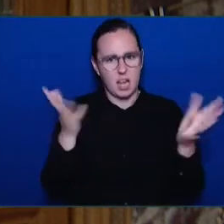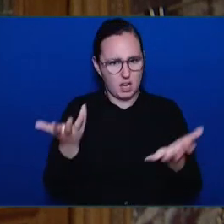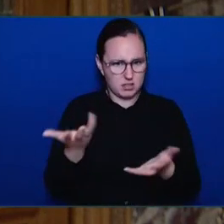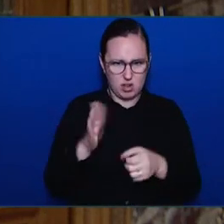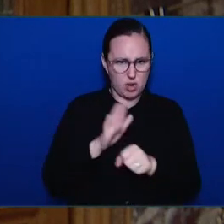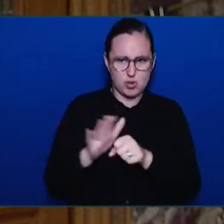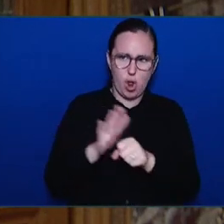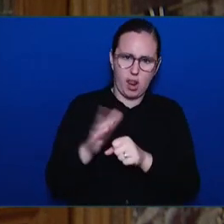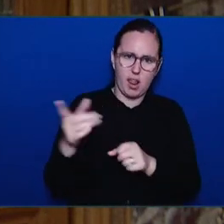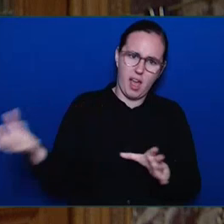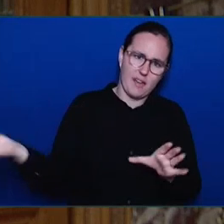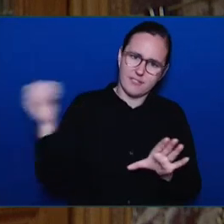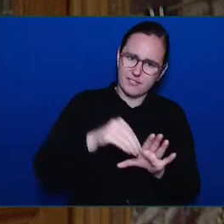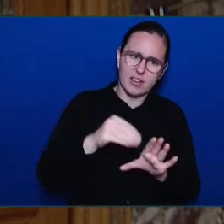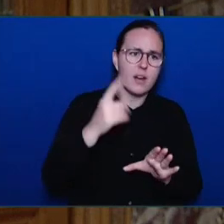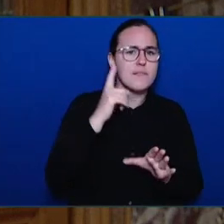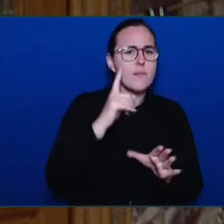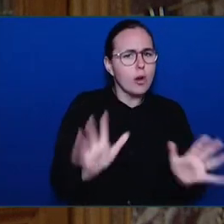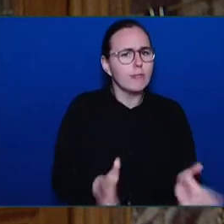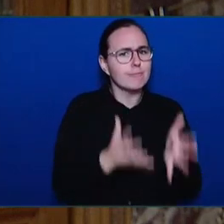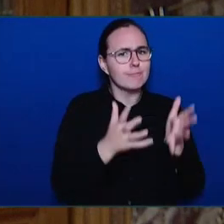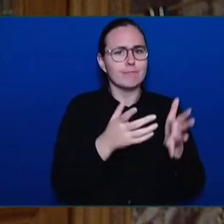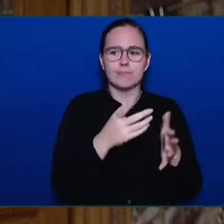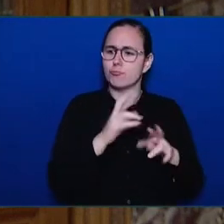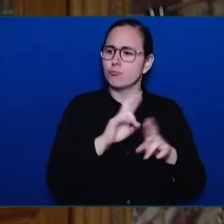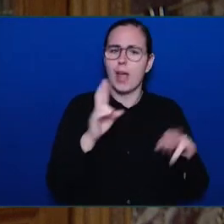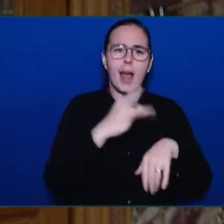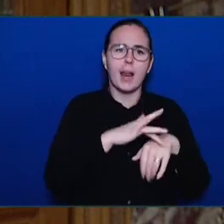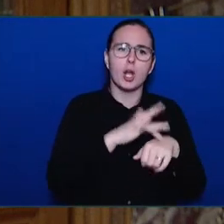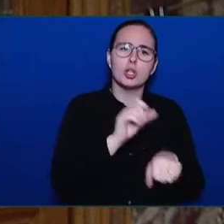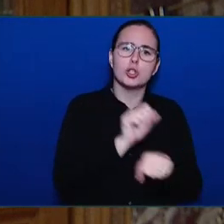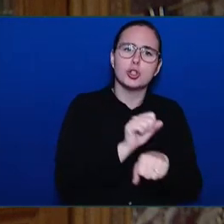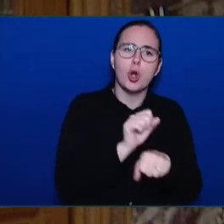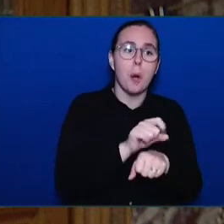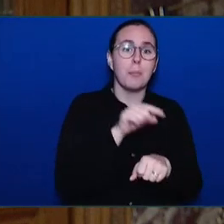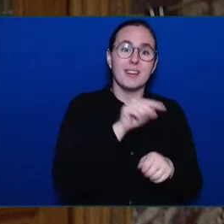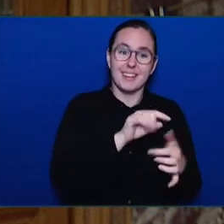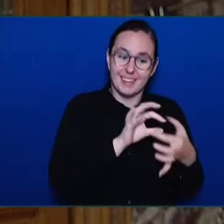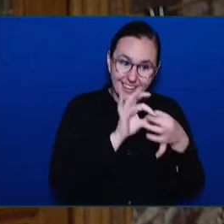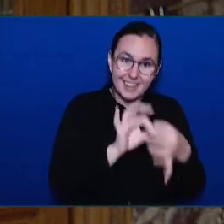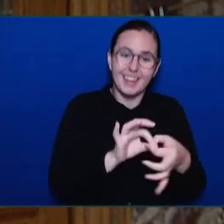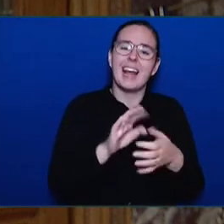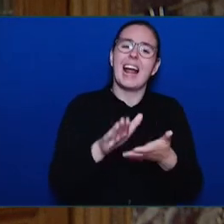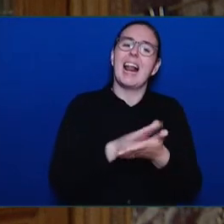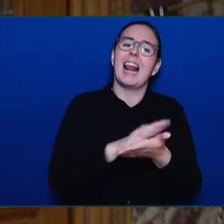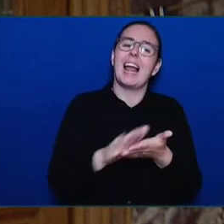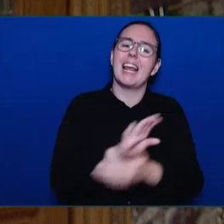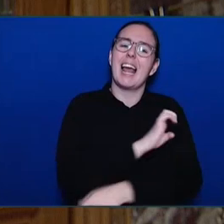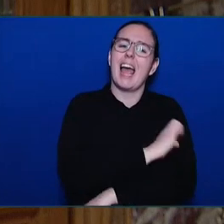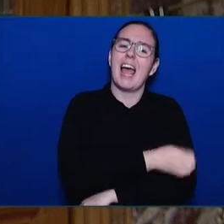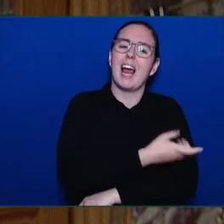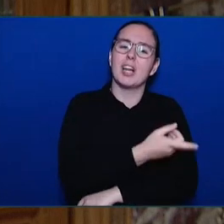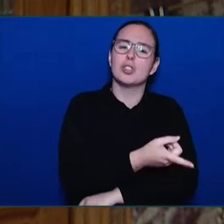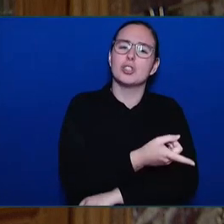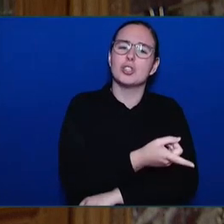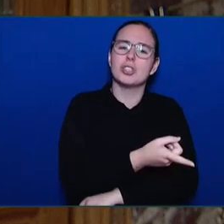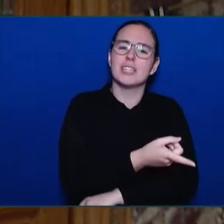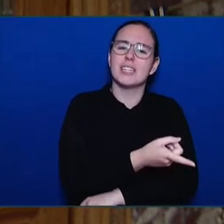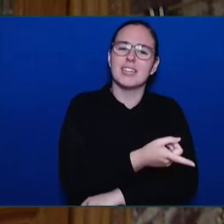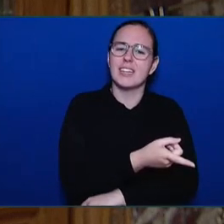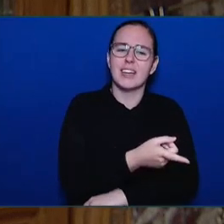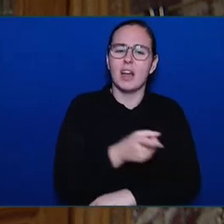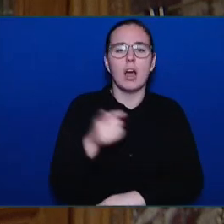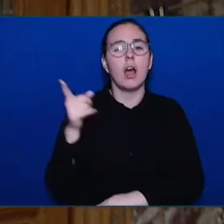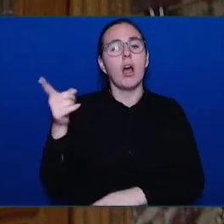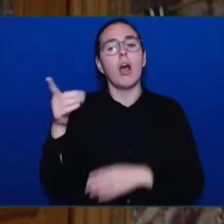invest in community-based clean energy, not doubling down on expanding fracking. A climate leader would